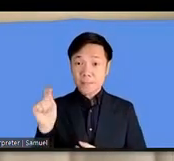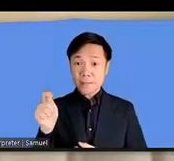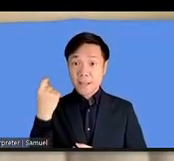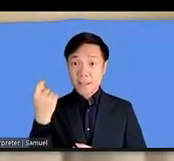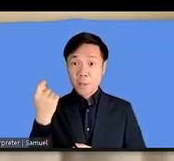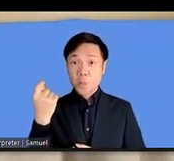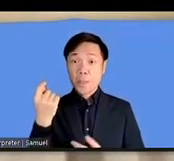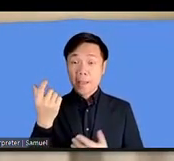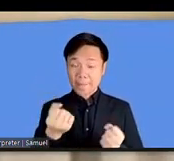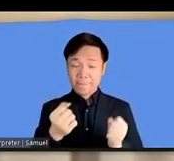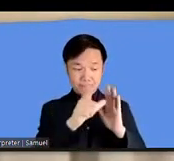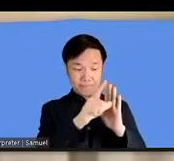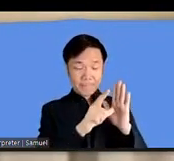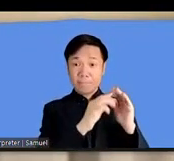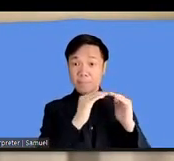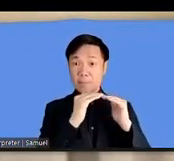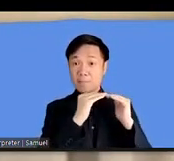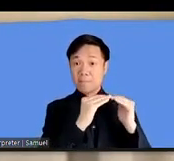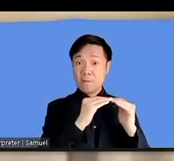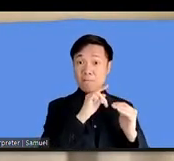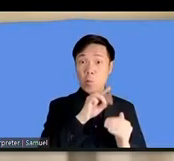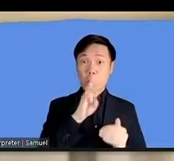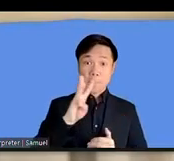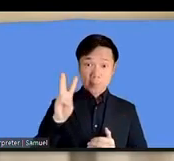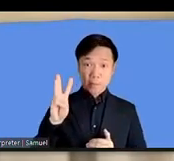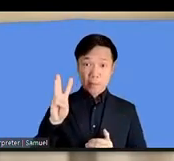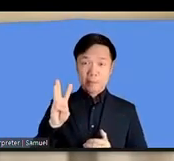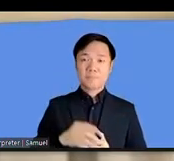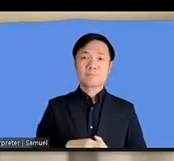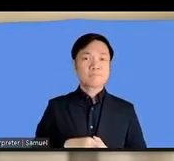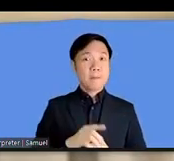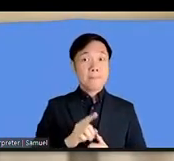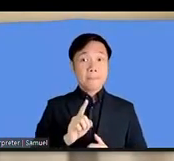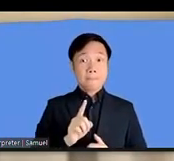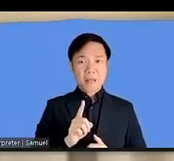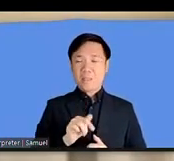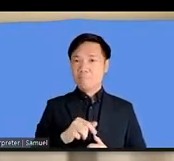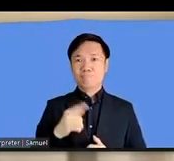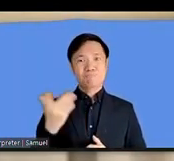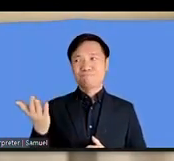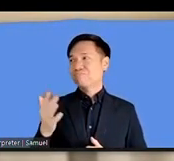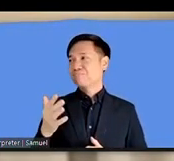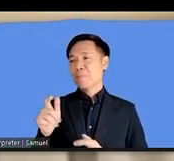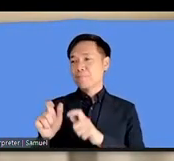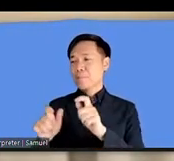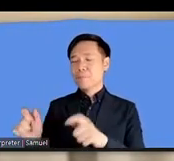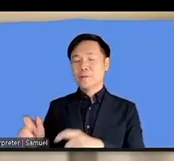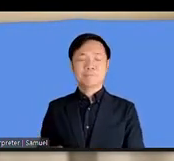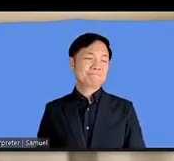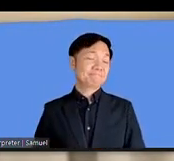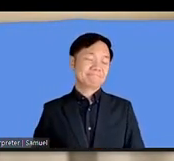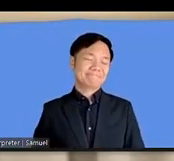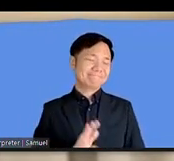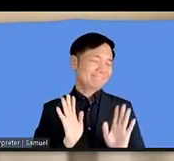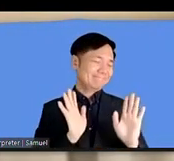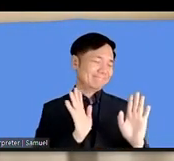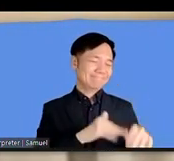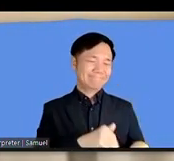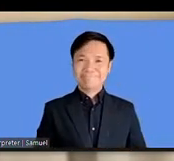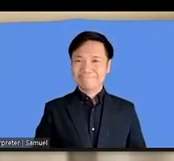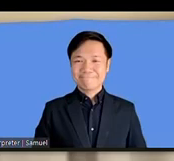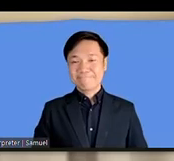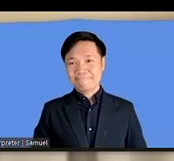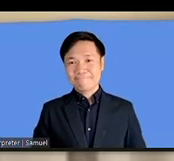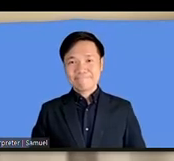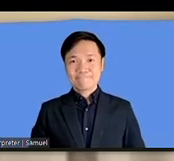website accessibilities, but they are not being followed. So, we realized that the main key issue is there is